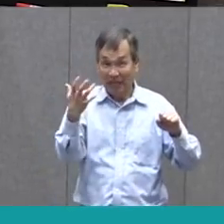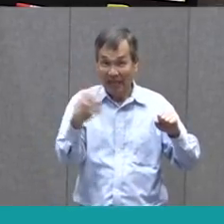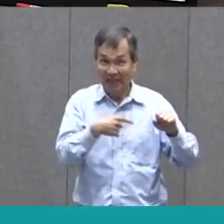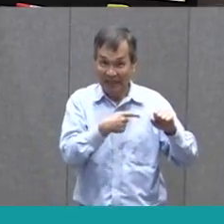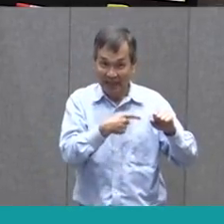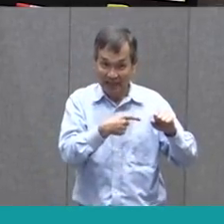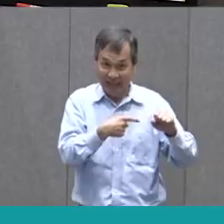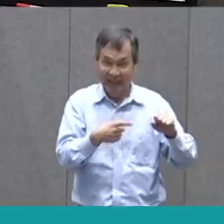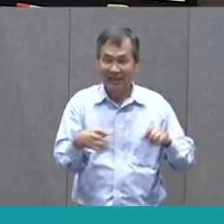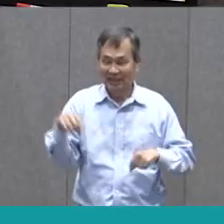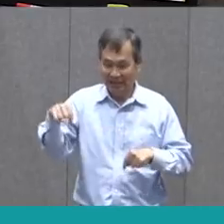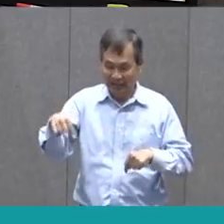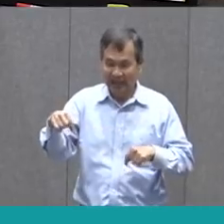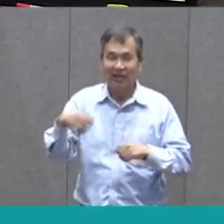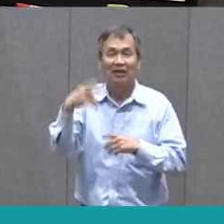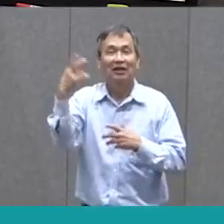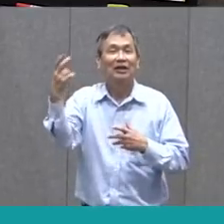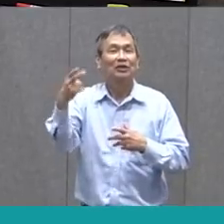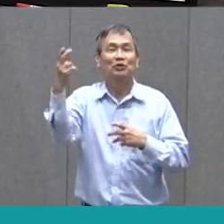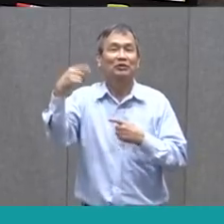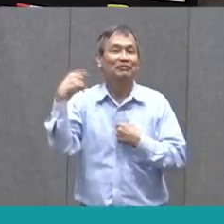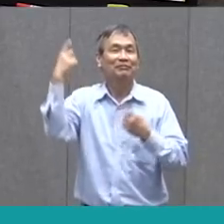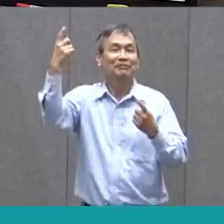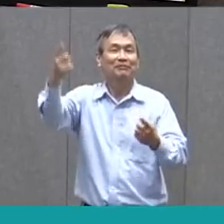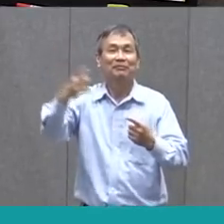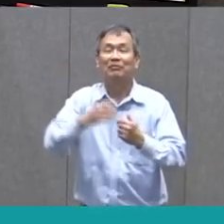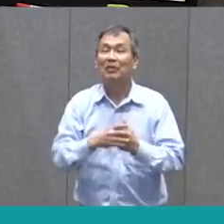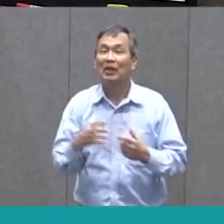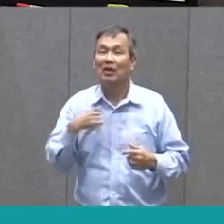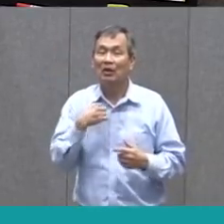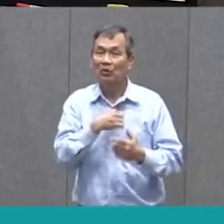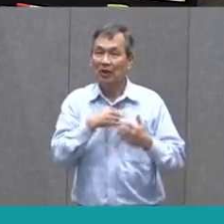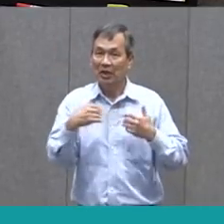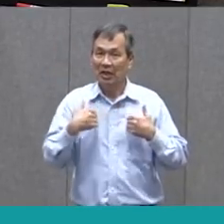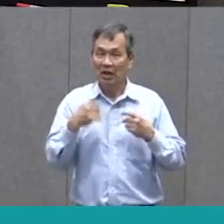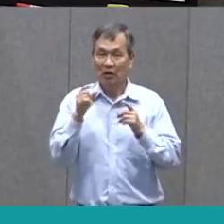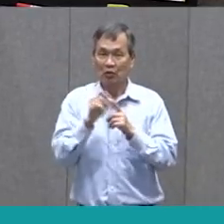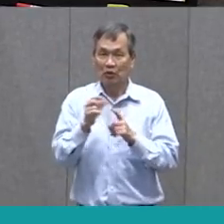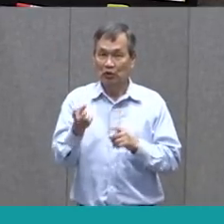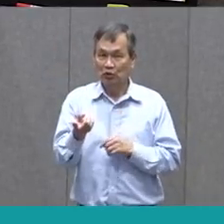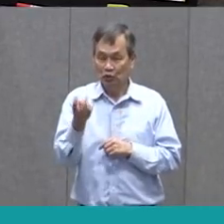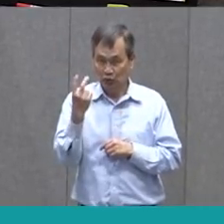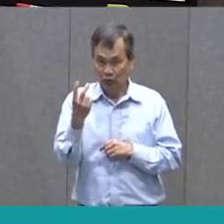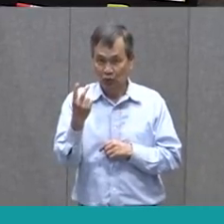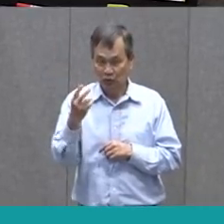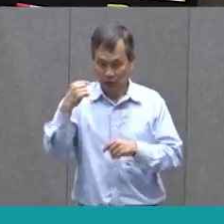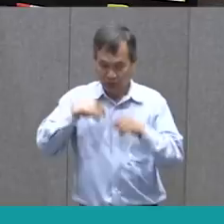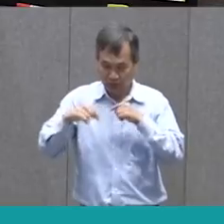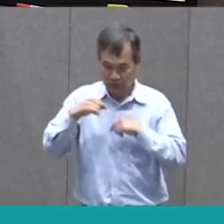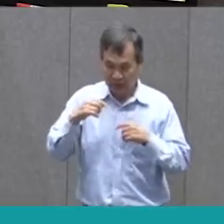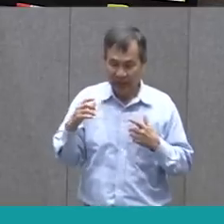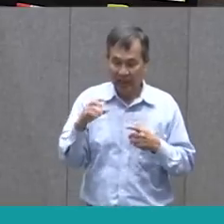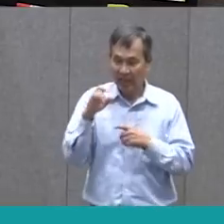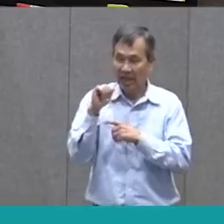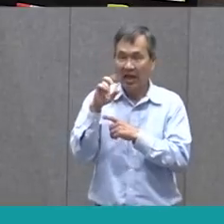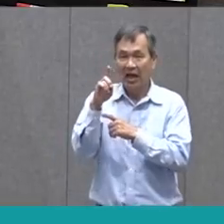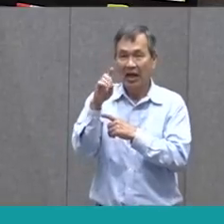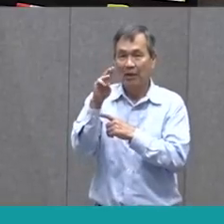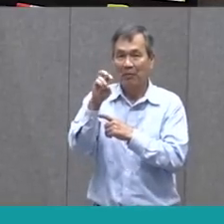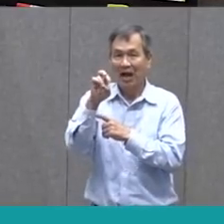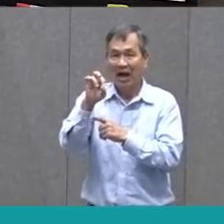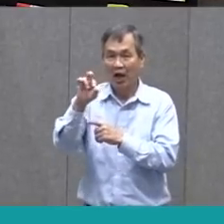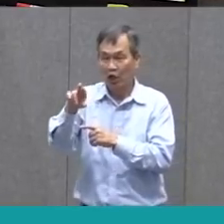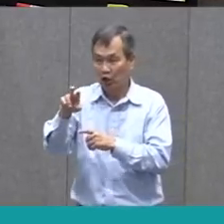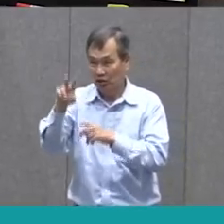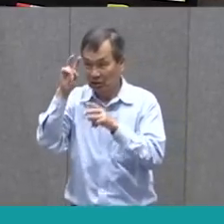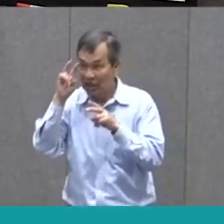show that there are many of us. So, we have two words that we started off with. We had the word admire and the word